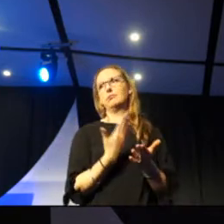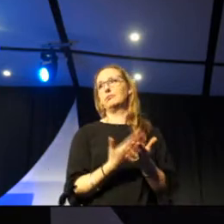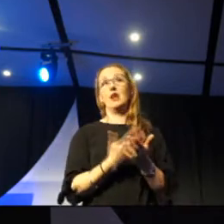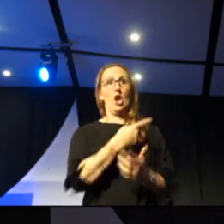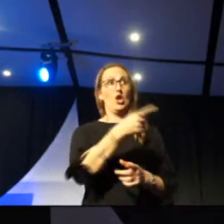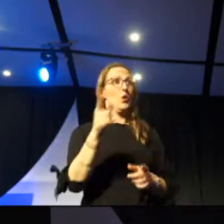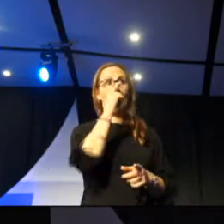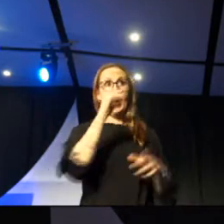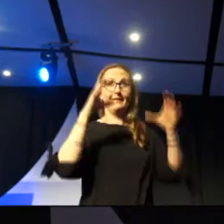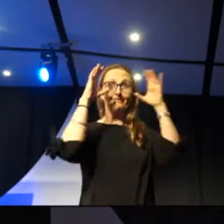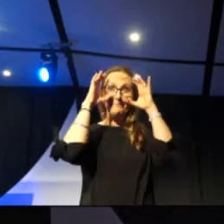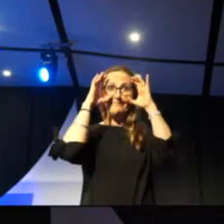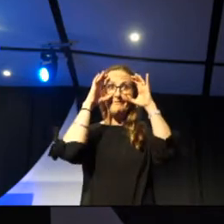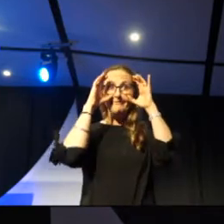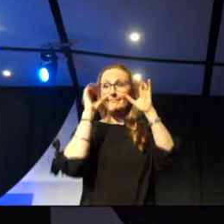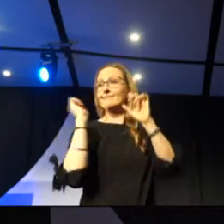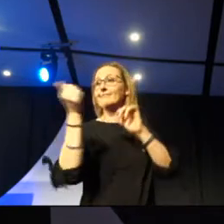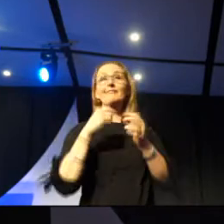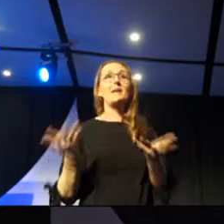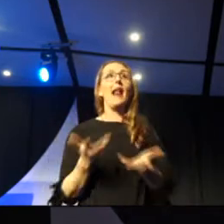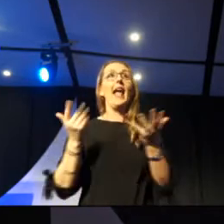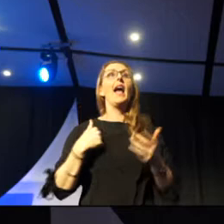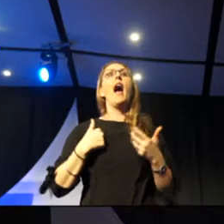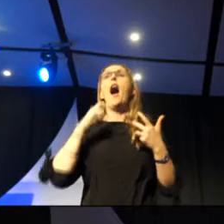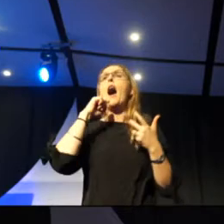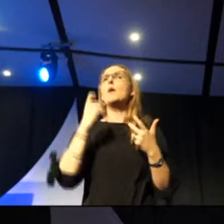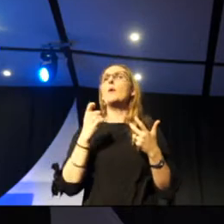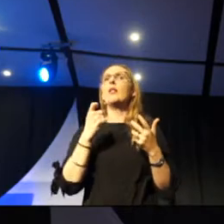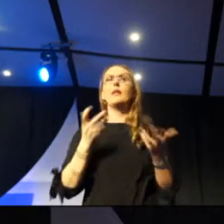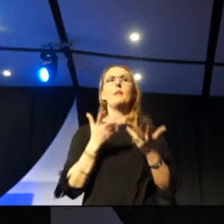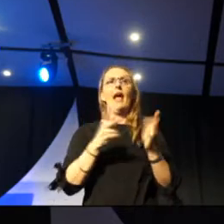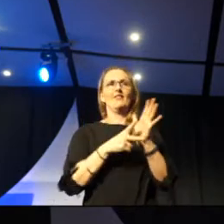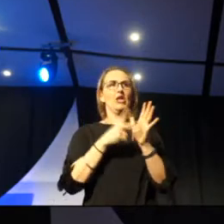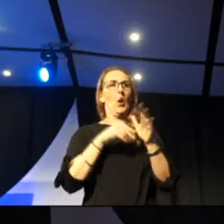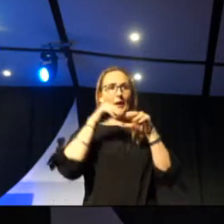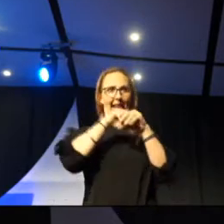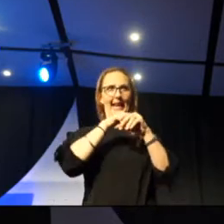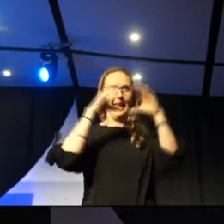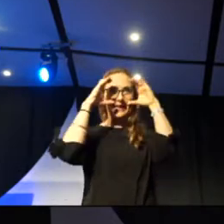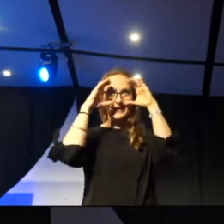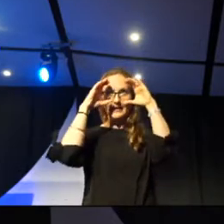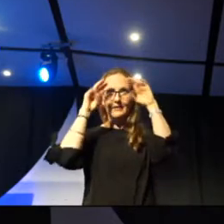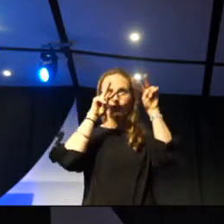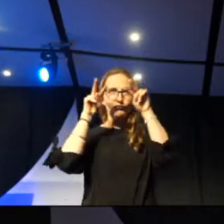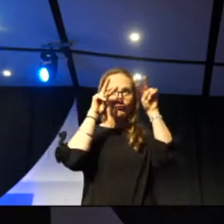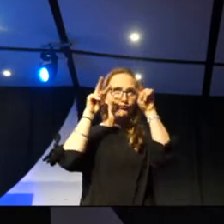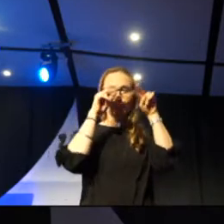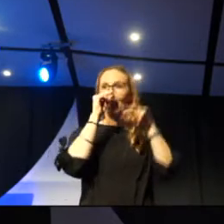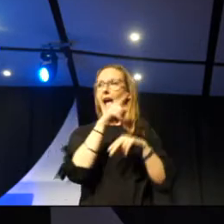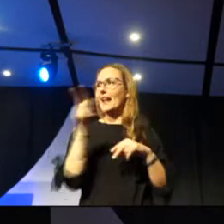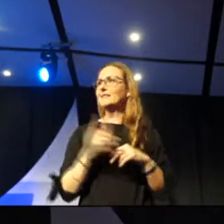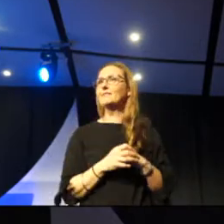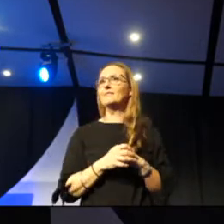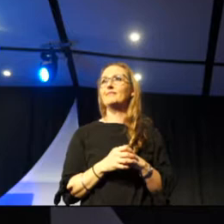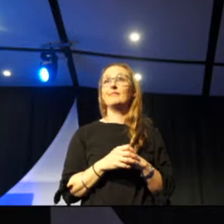and swap it between yourselves and we'll play a short trailer. And with a miracle of technology, Annika is going